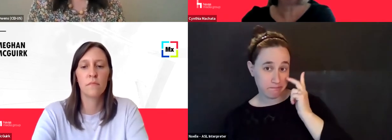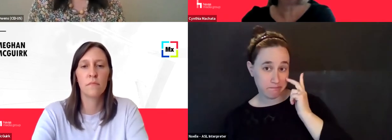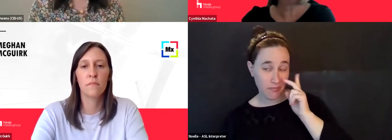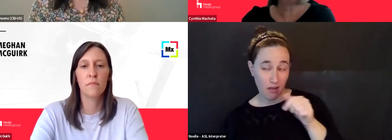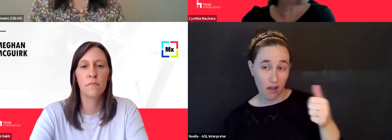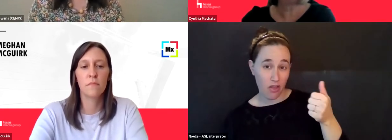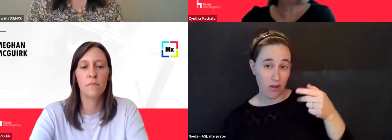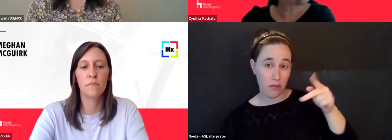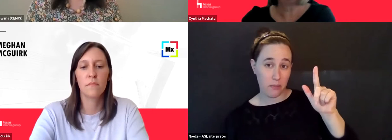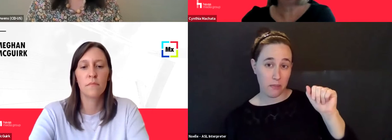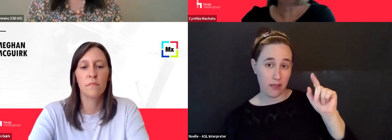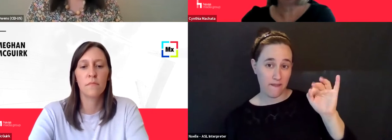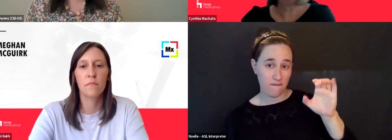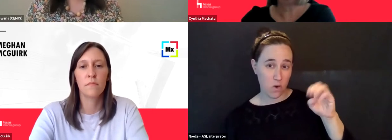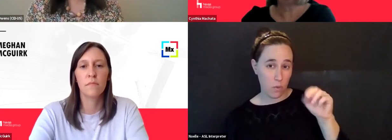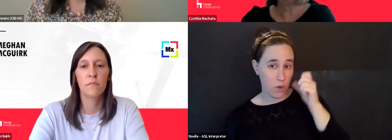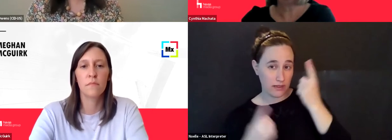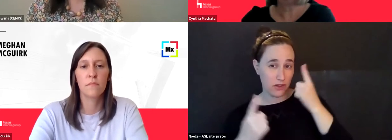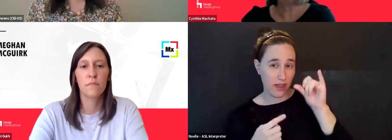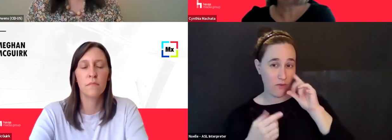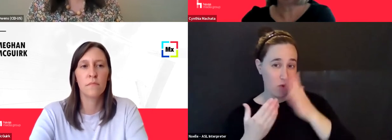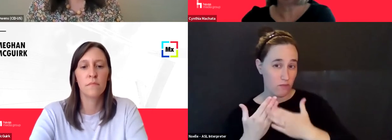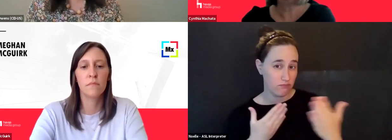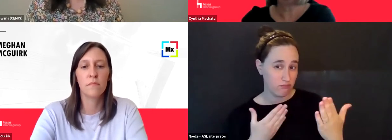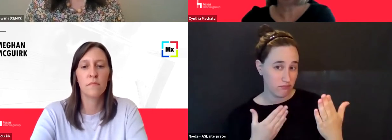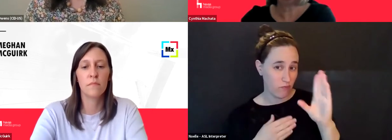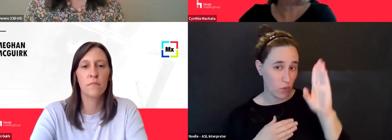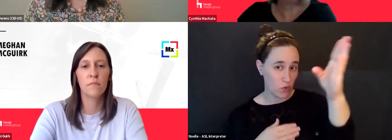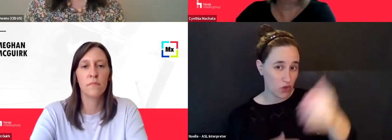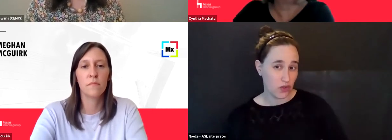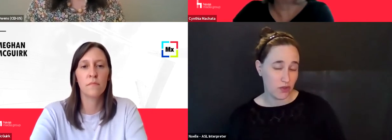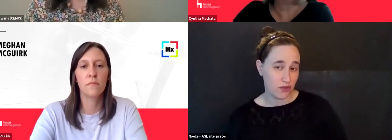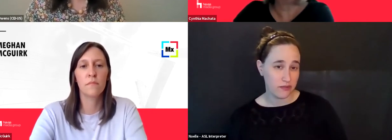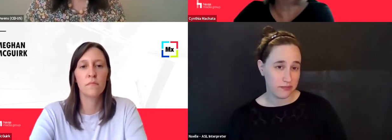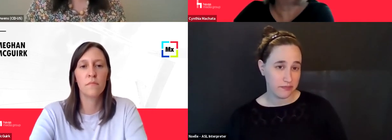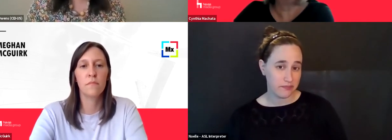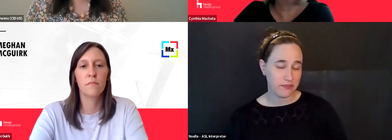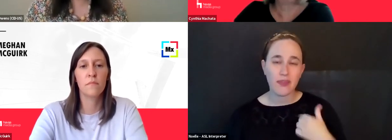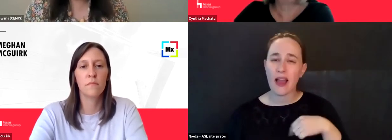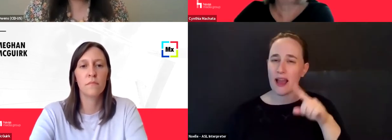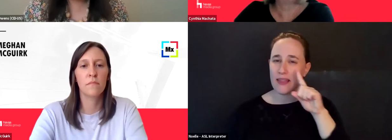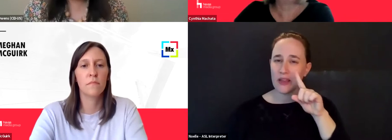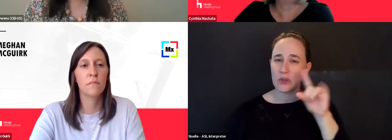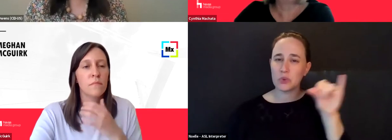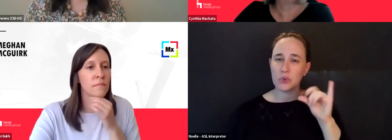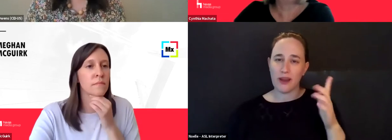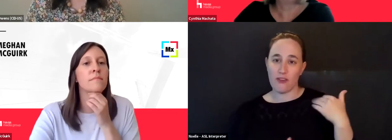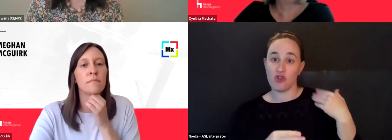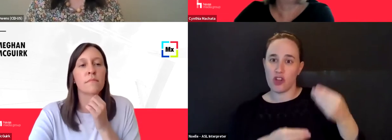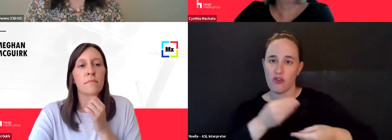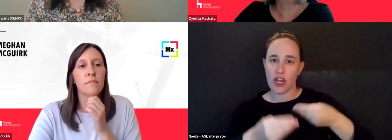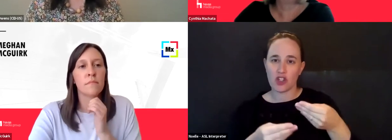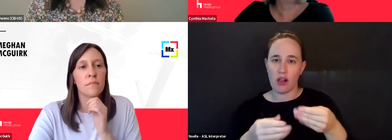platforms might consider that in the future. Um, you know, I think there's a generational difference here, actually.